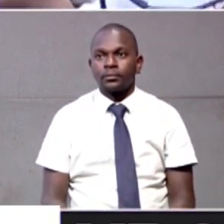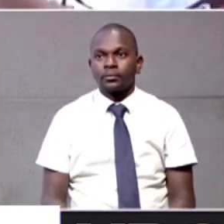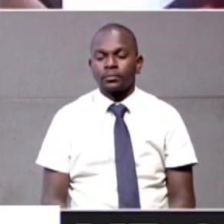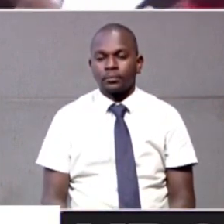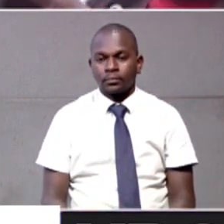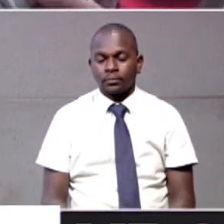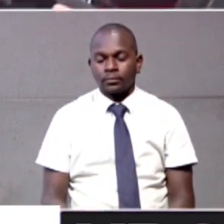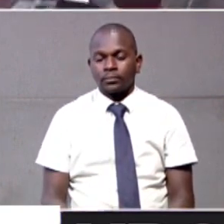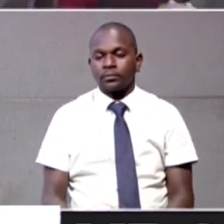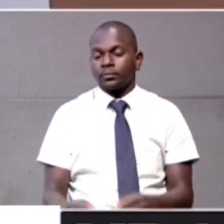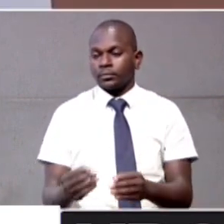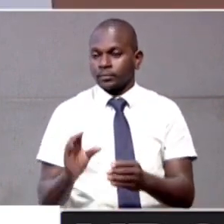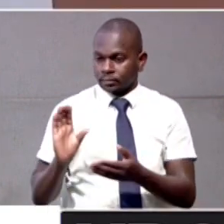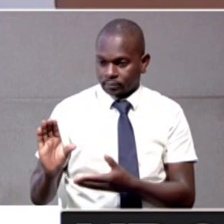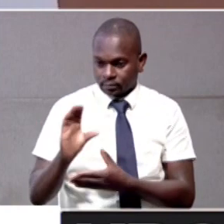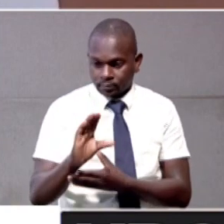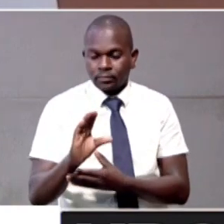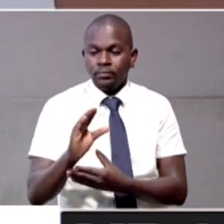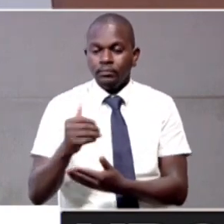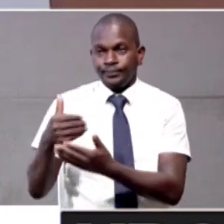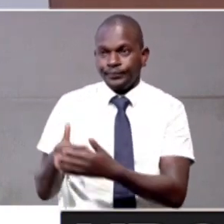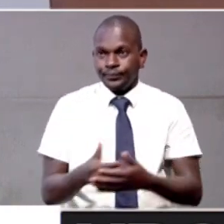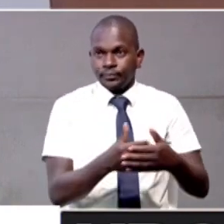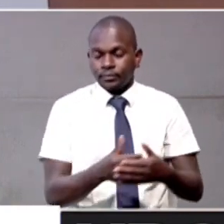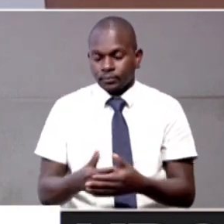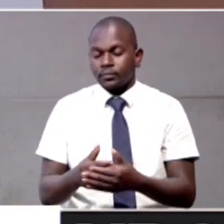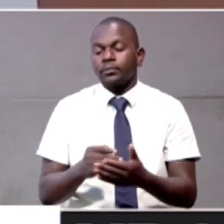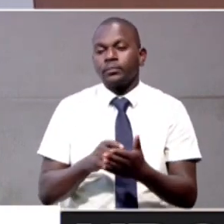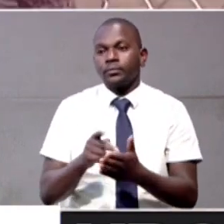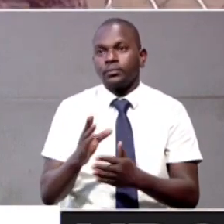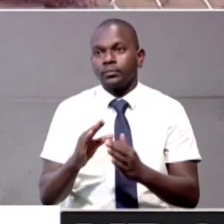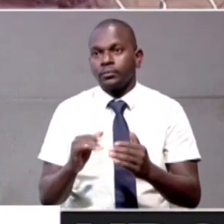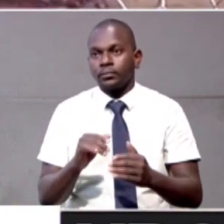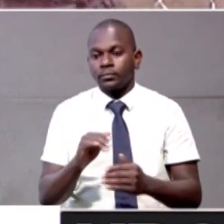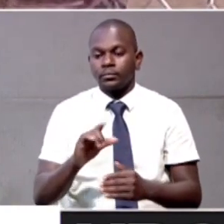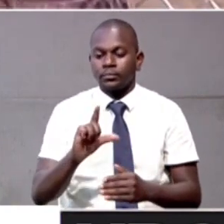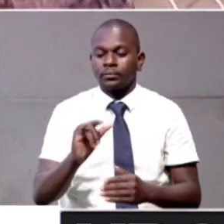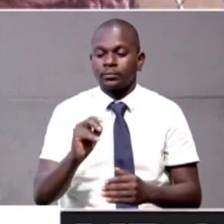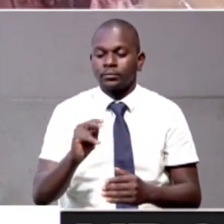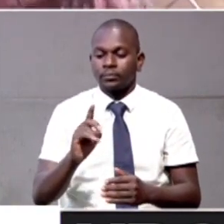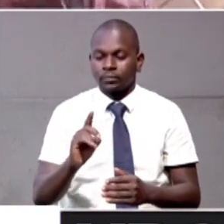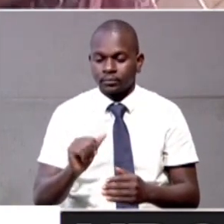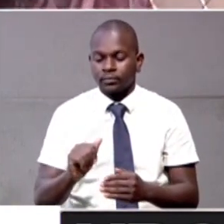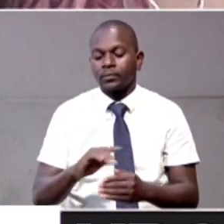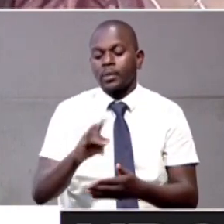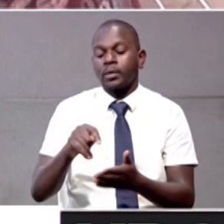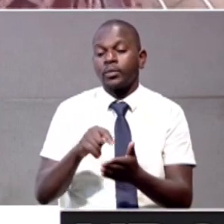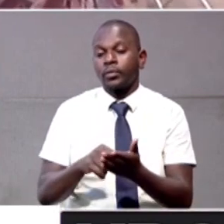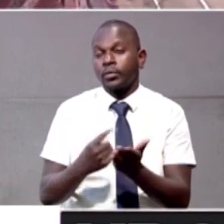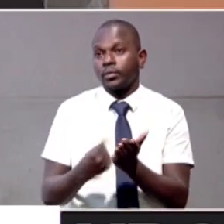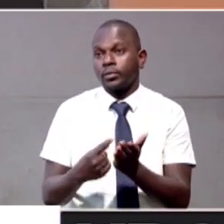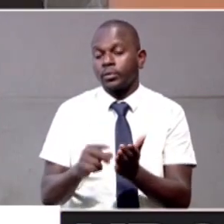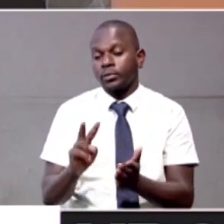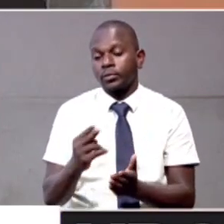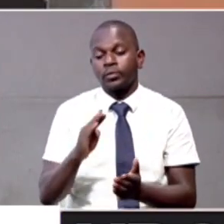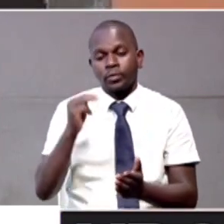With courtesy funding from Babies Uganda Spain and partners including Vannon and Linda Webok, Central Uganda has received the